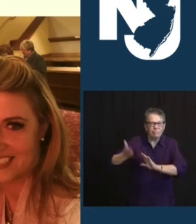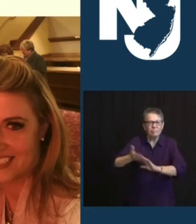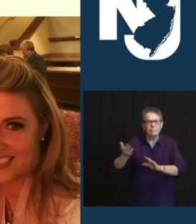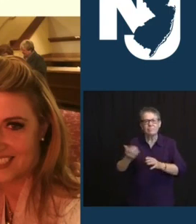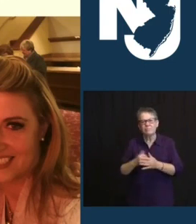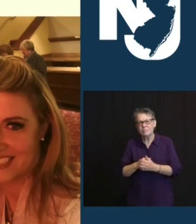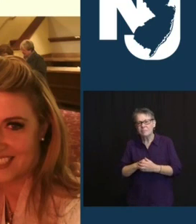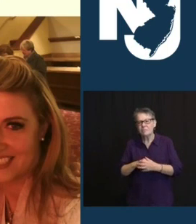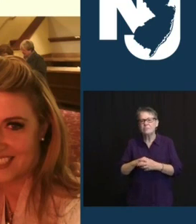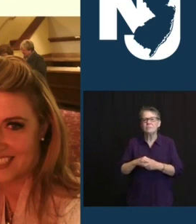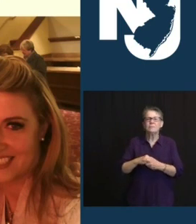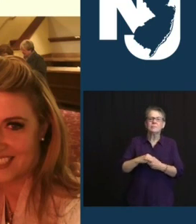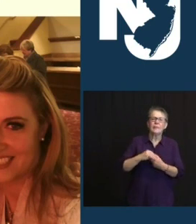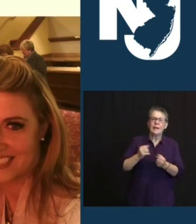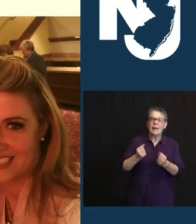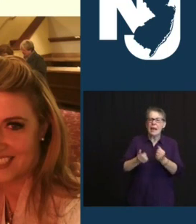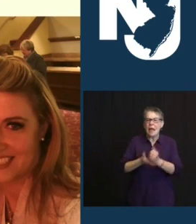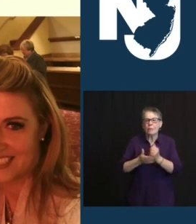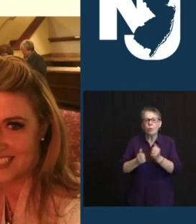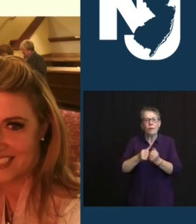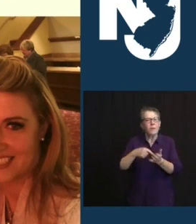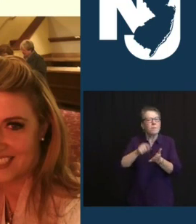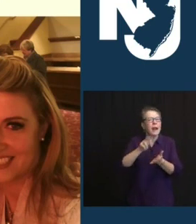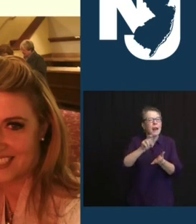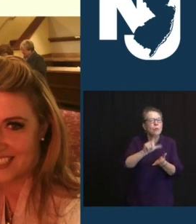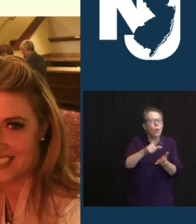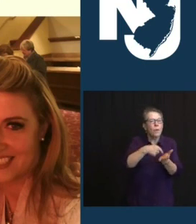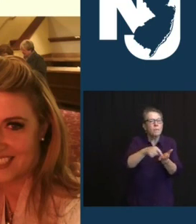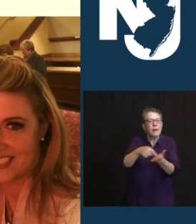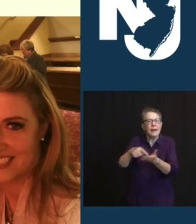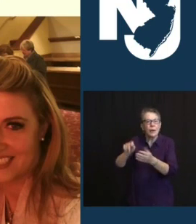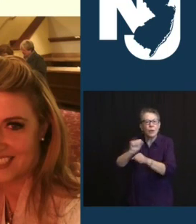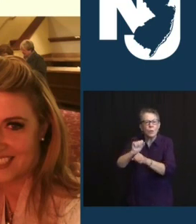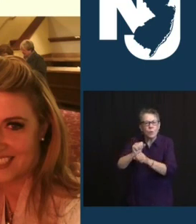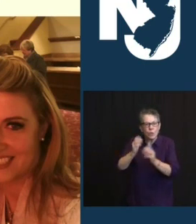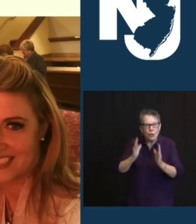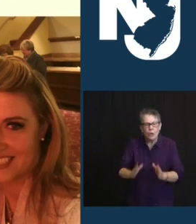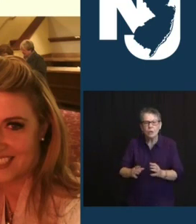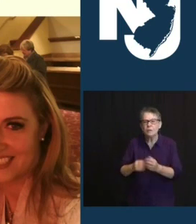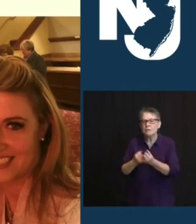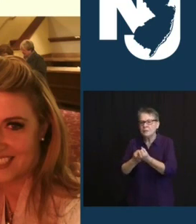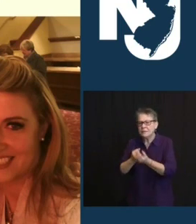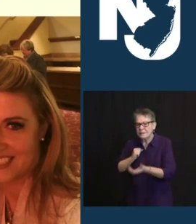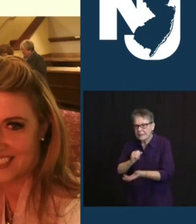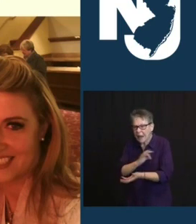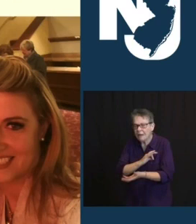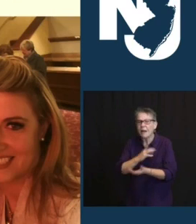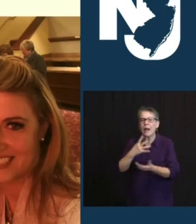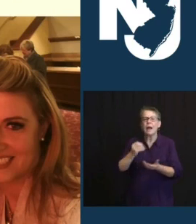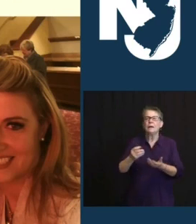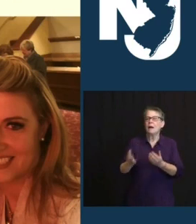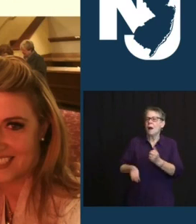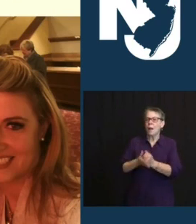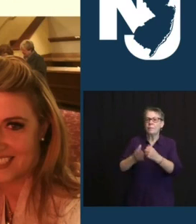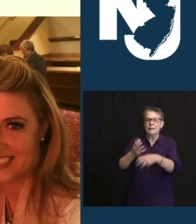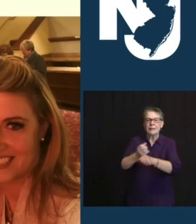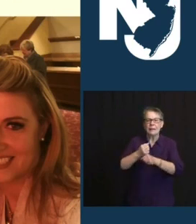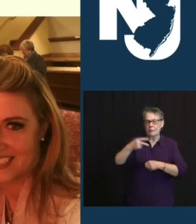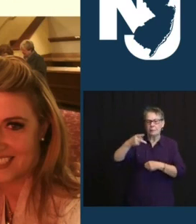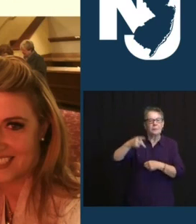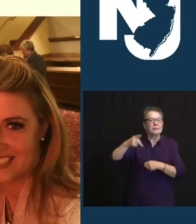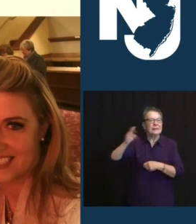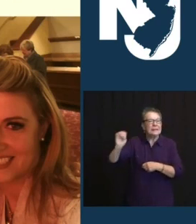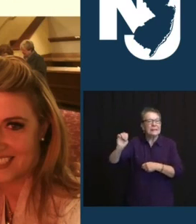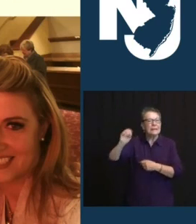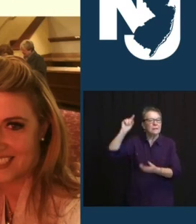EXPENSES AND THEY'VE ALSO BEEN PARTICIPATING IN THE EDA'S PPE DISCOUNT PURCHASING PROGRAM, SAVING ADDITIONAL MONEY ON THE